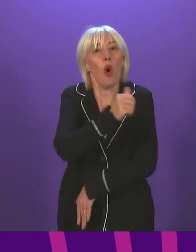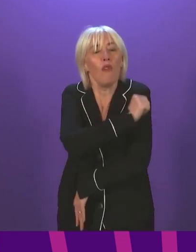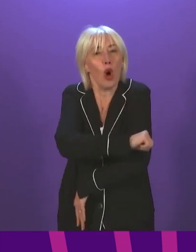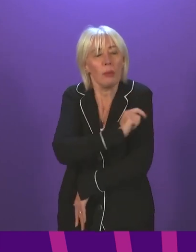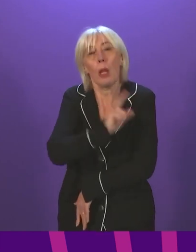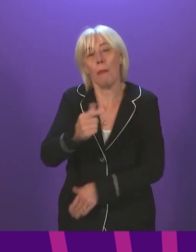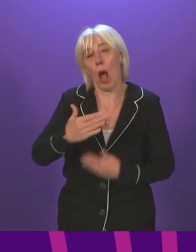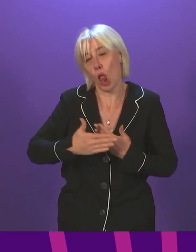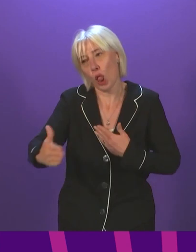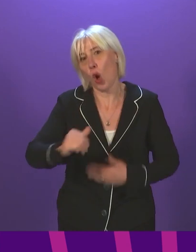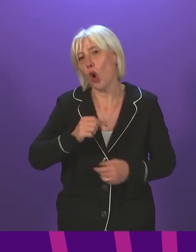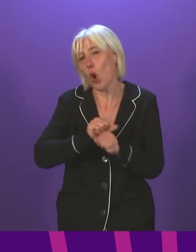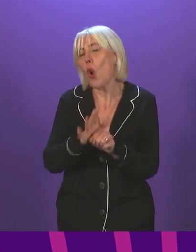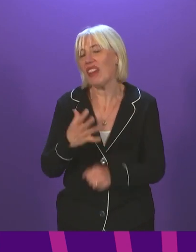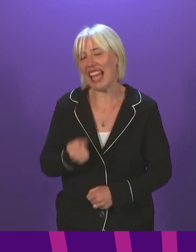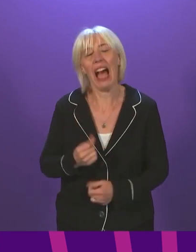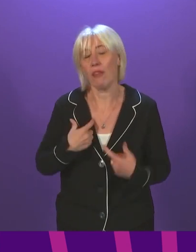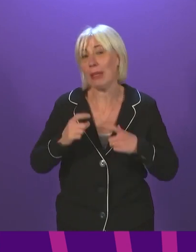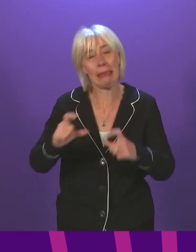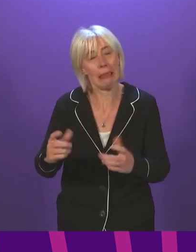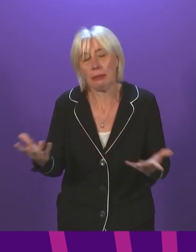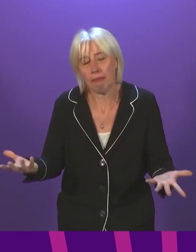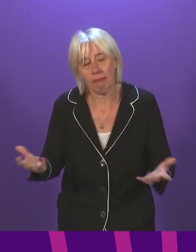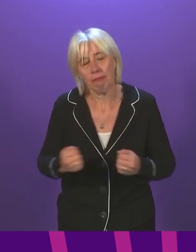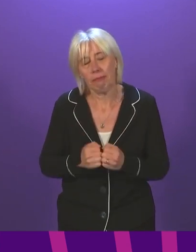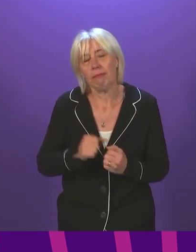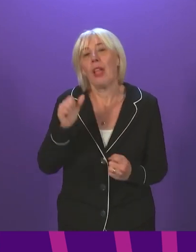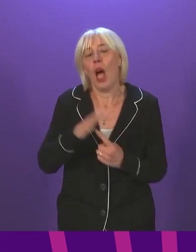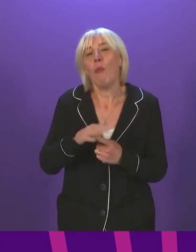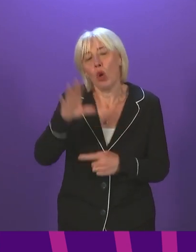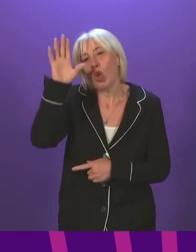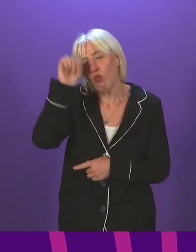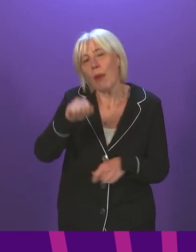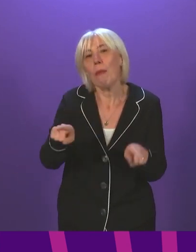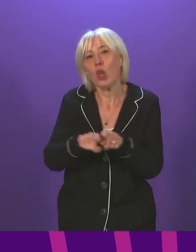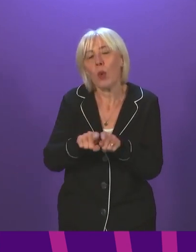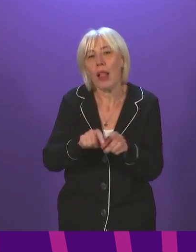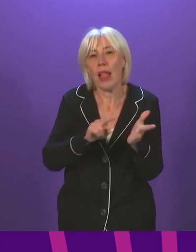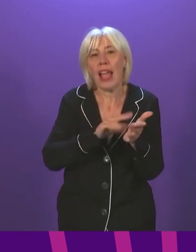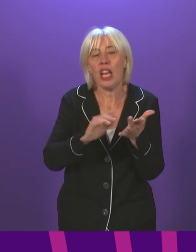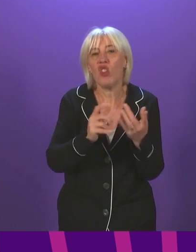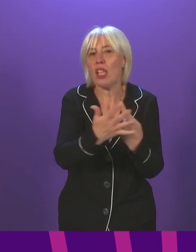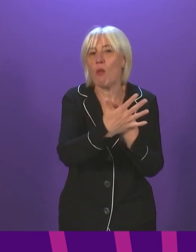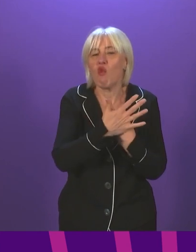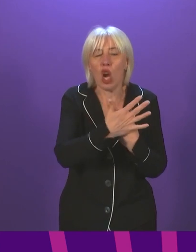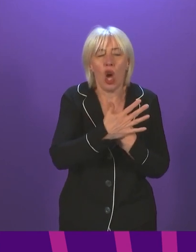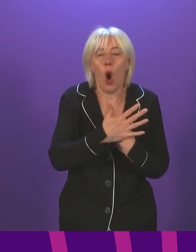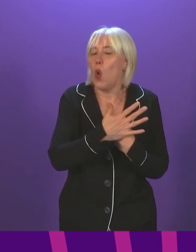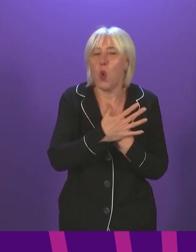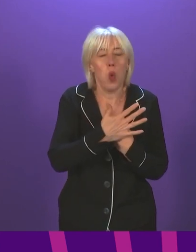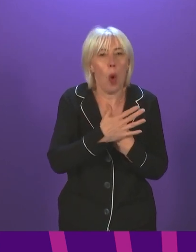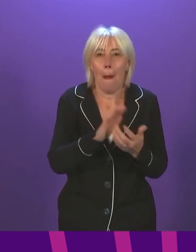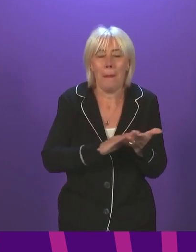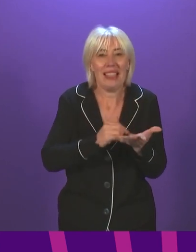long COVID. It is also important to remember that the pressure that the NHS is experiencing falls on